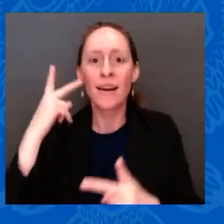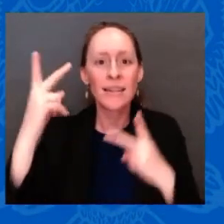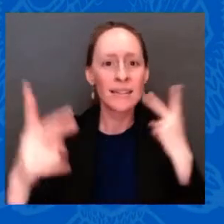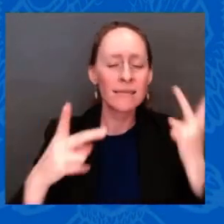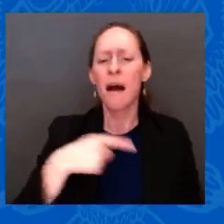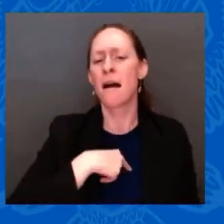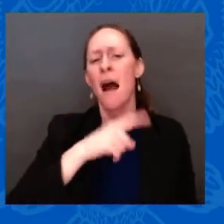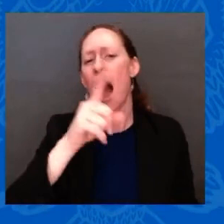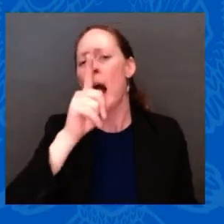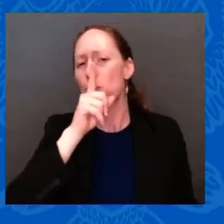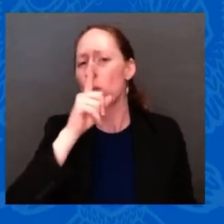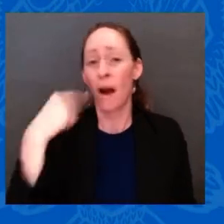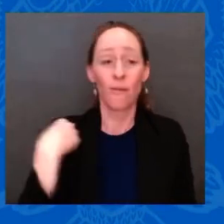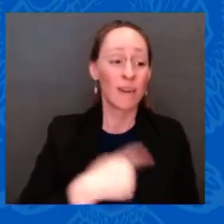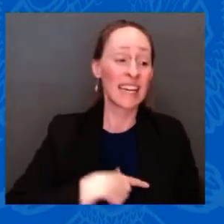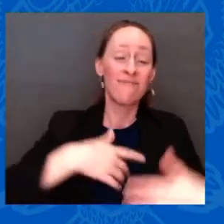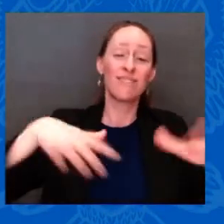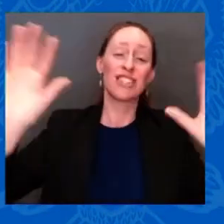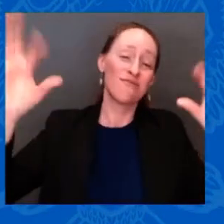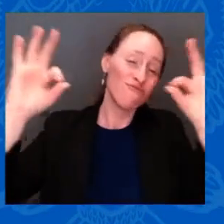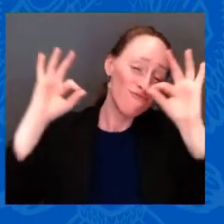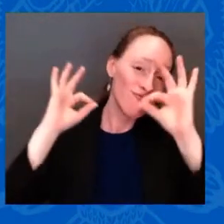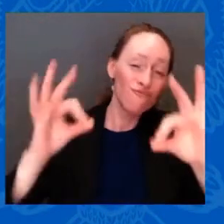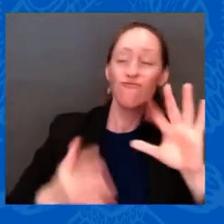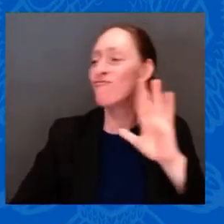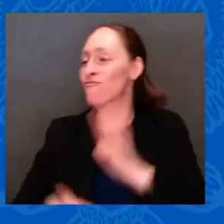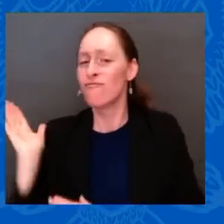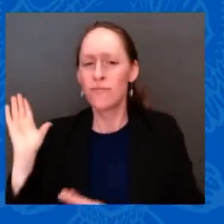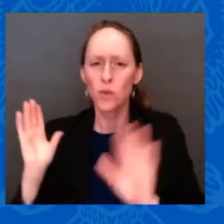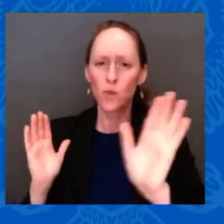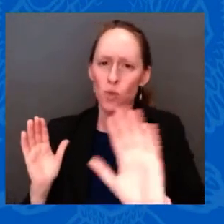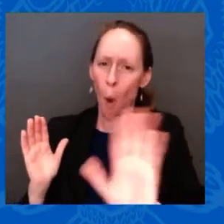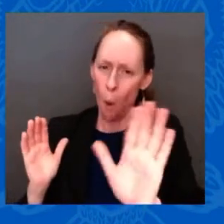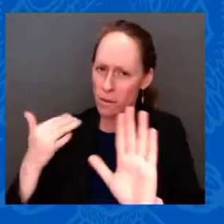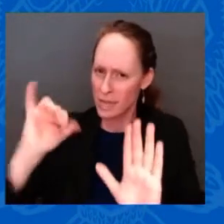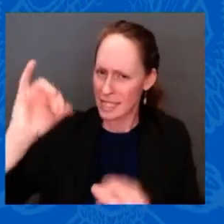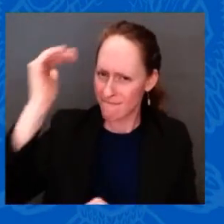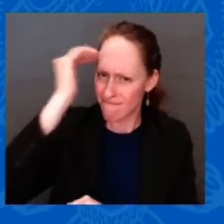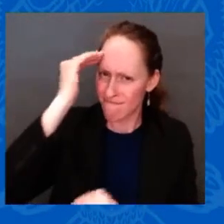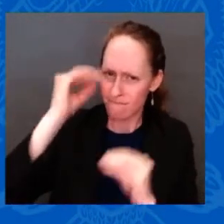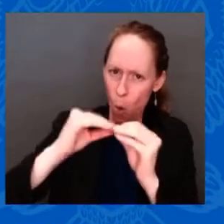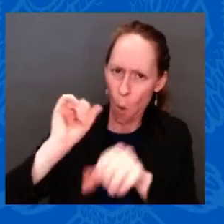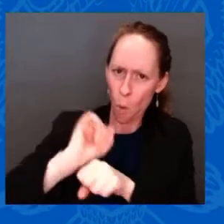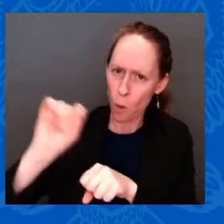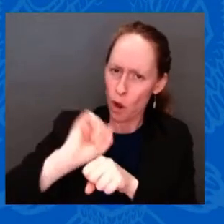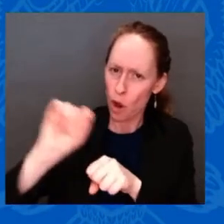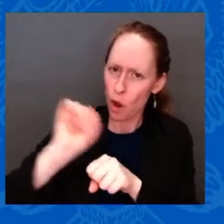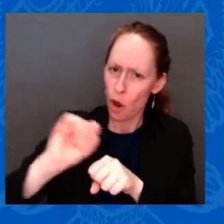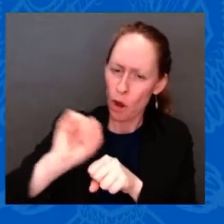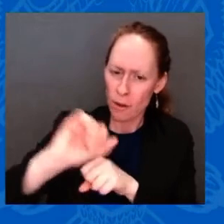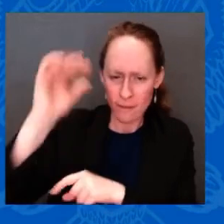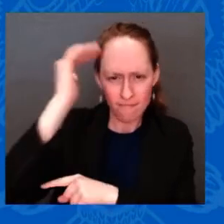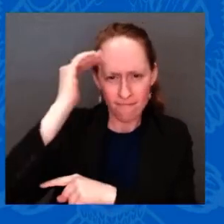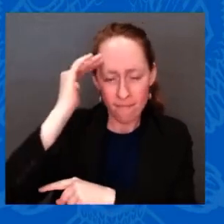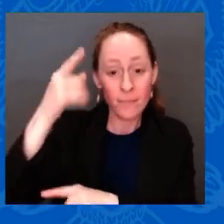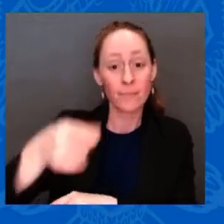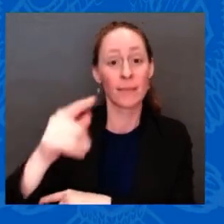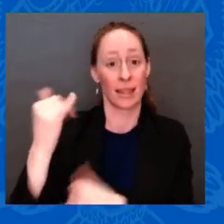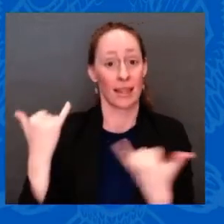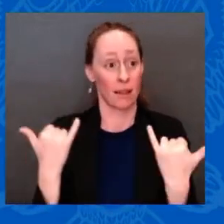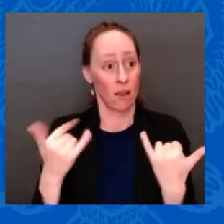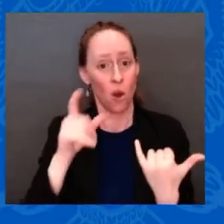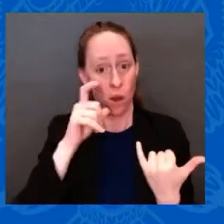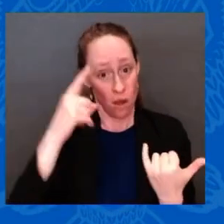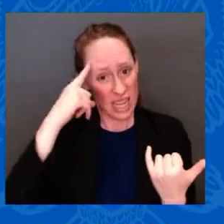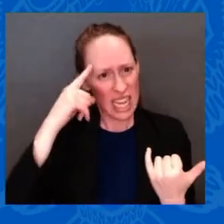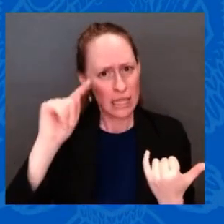For example, does anyone here think the federal tax system is fair? Raise your hand. No matter how much money you make. We're going to